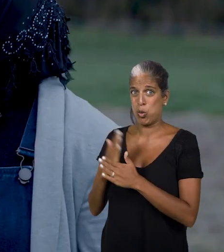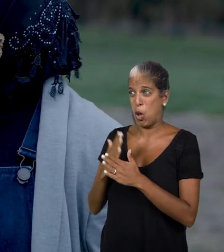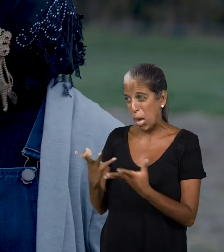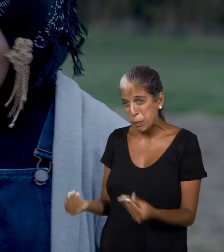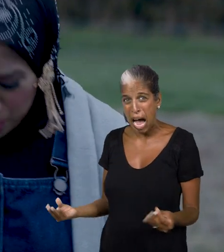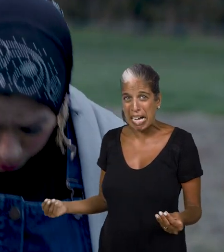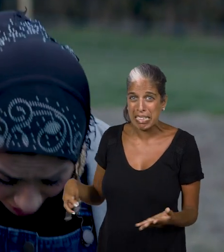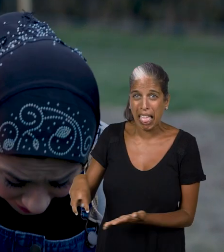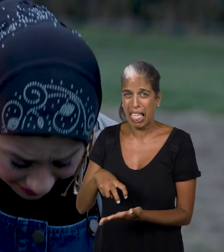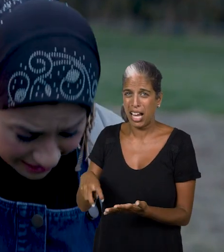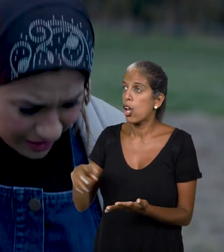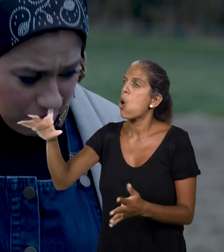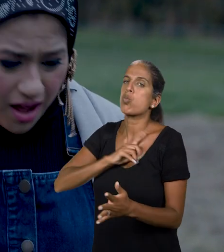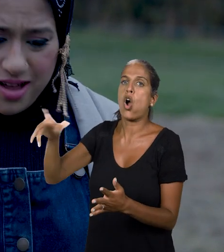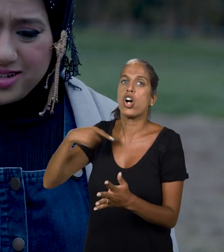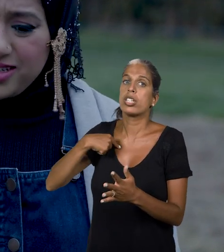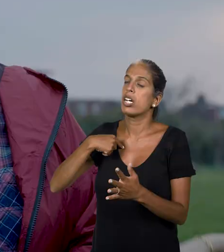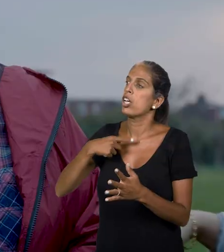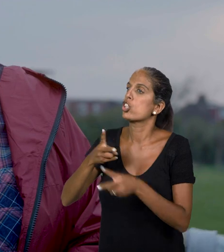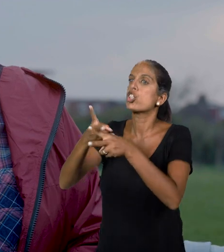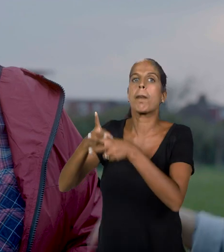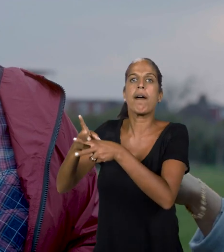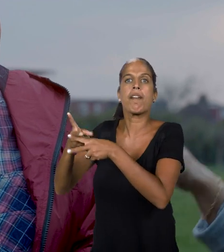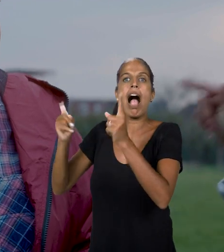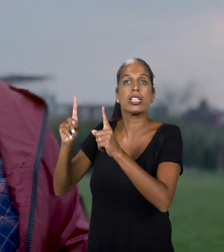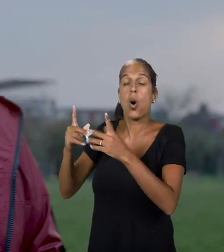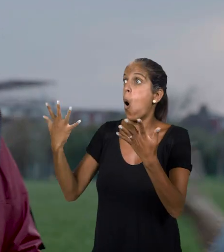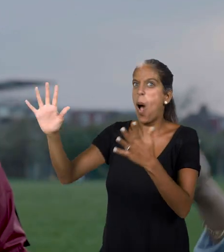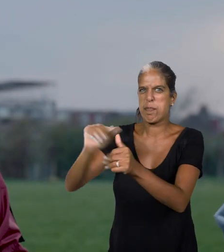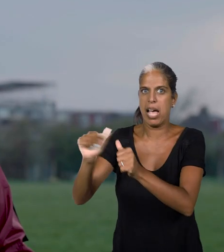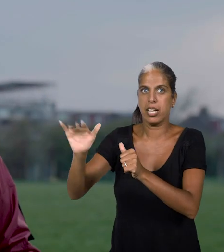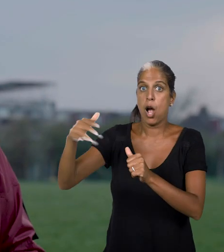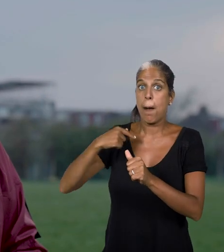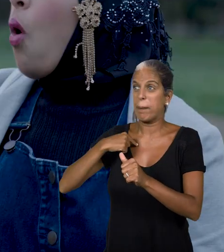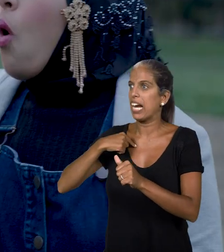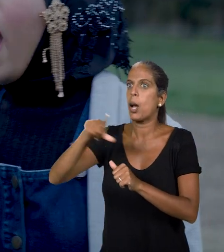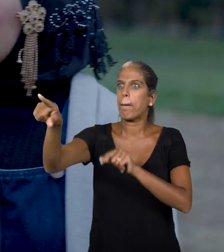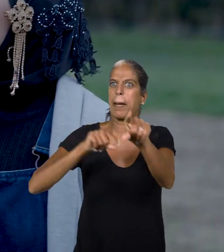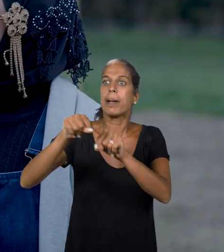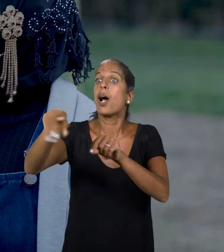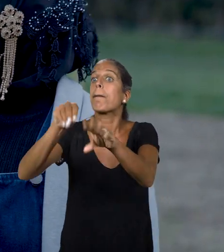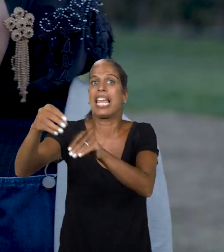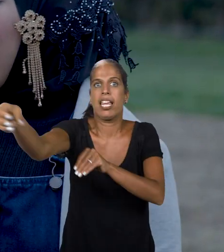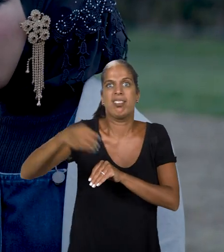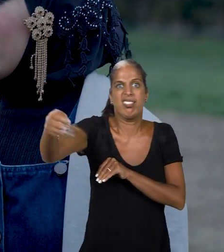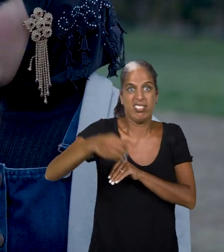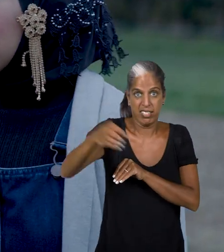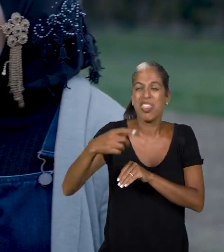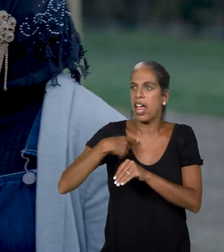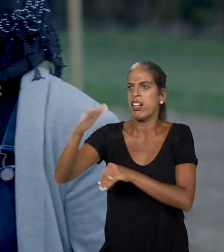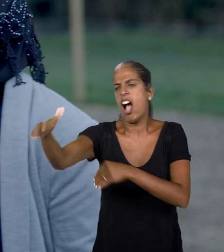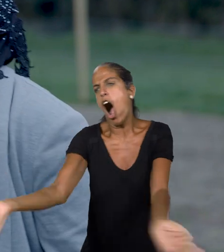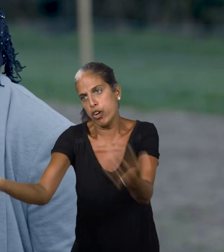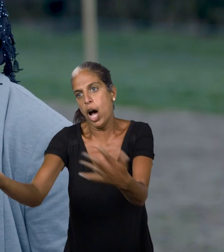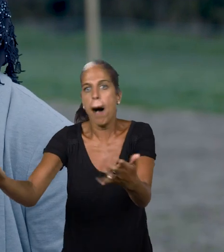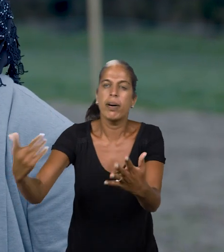All day, working in the mud. How about you get me to supervise or actually, better yet, get